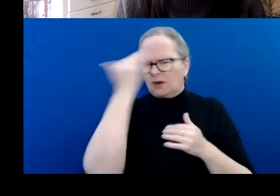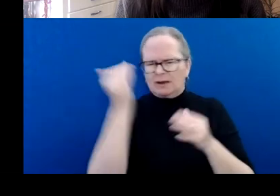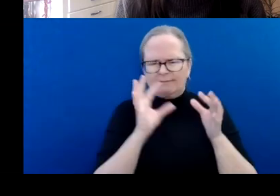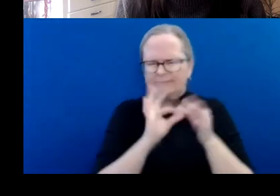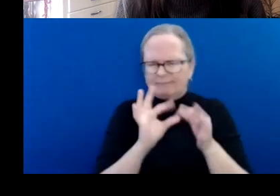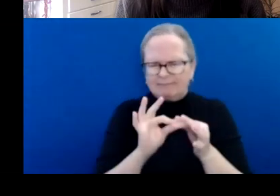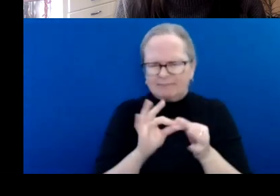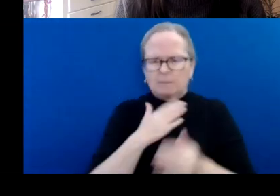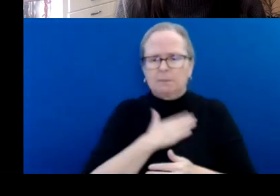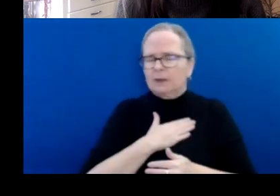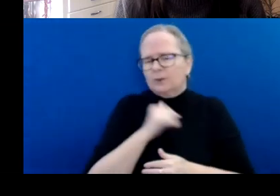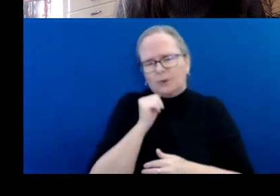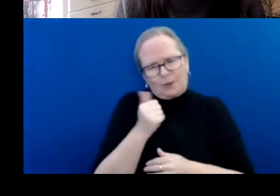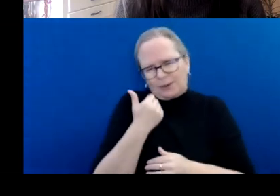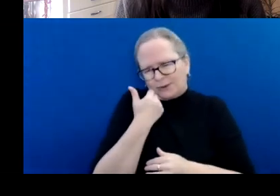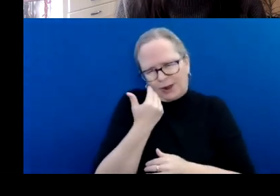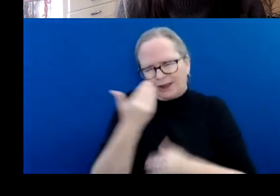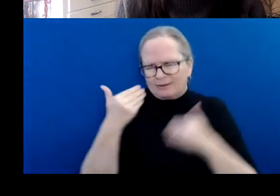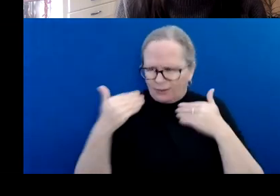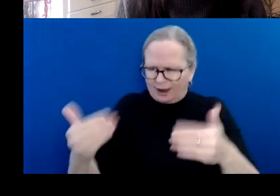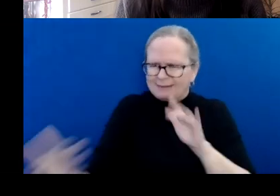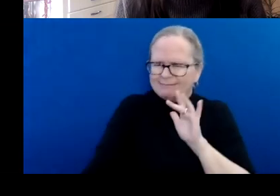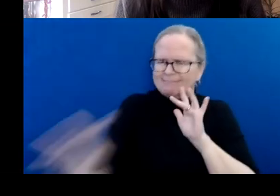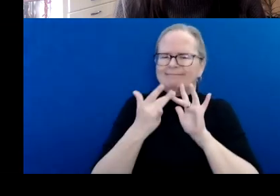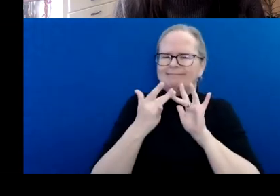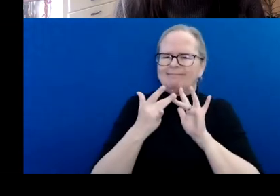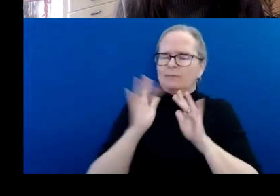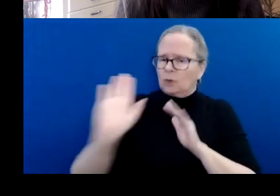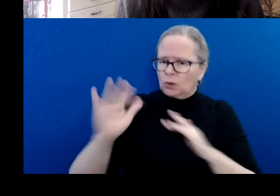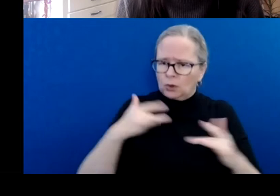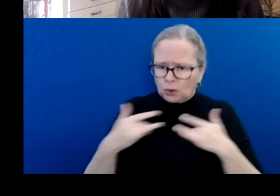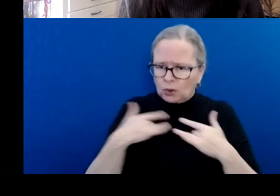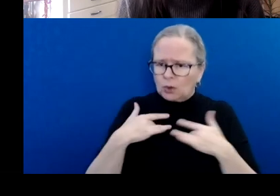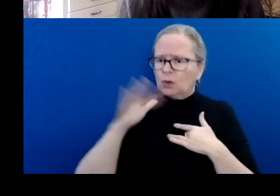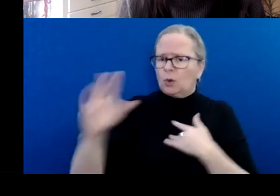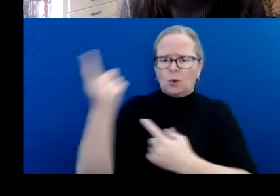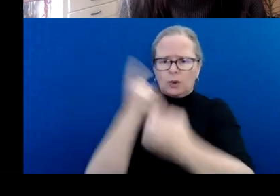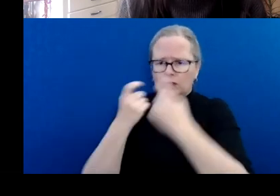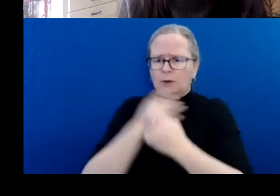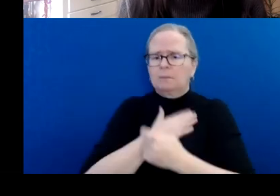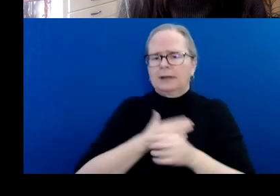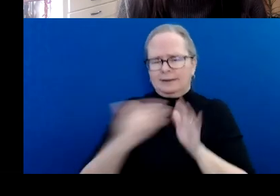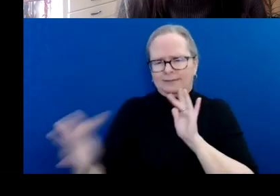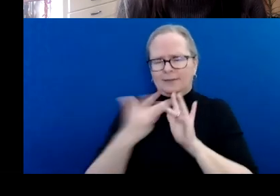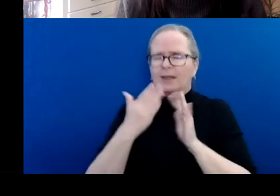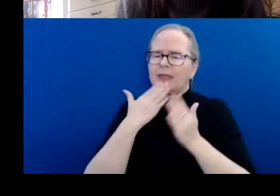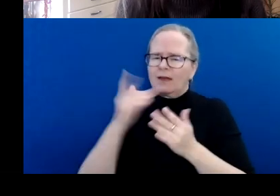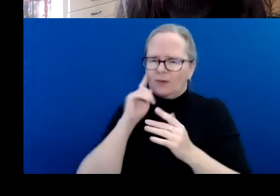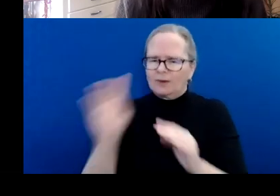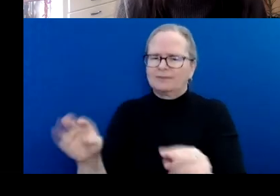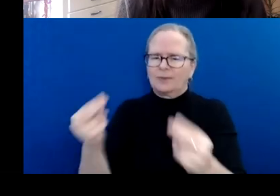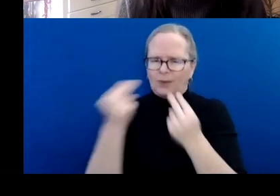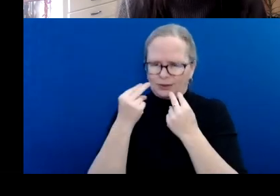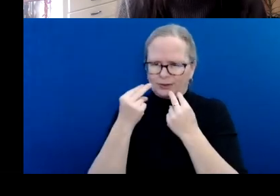out if you have any questions or concerns. And thank you so much for listening. And thanks to our interpreter Wanda